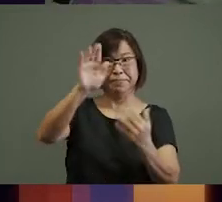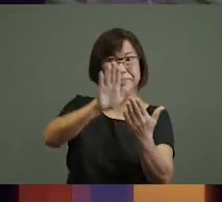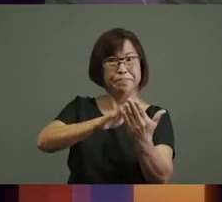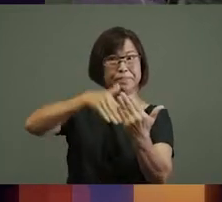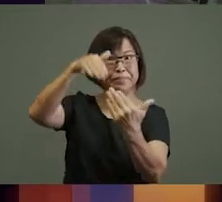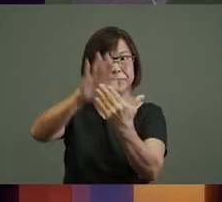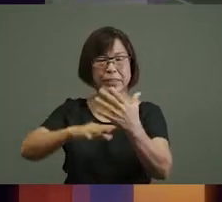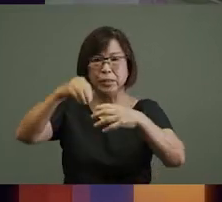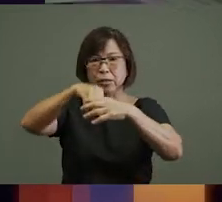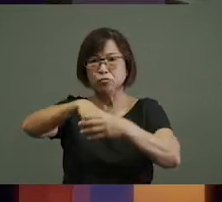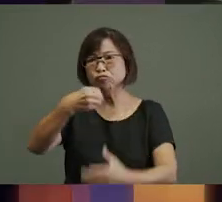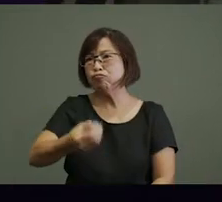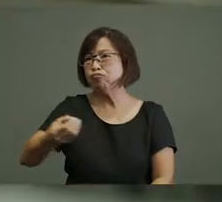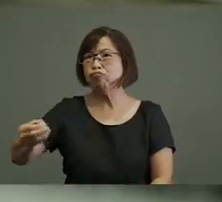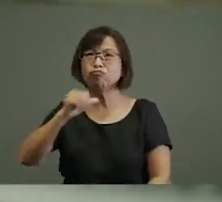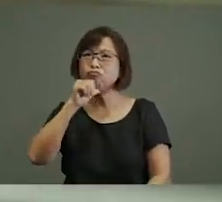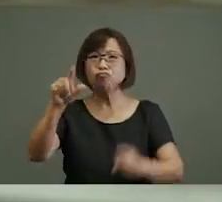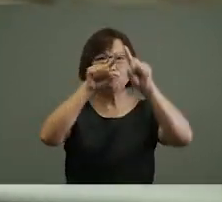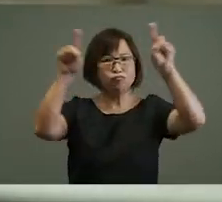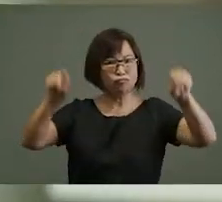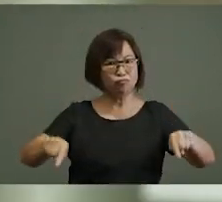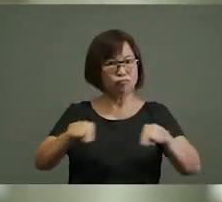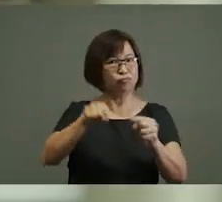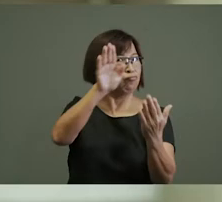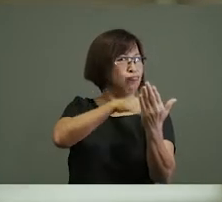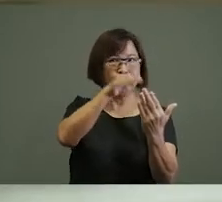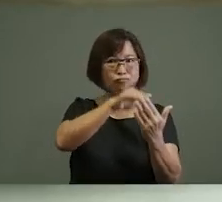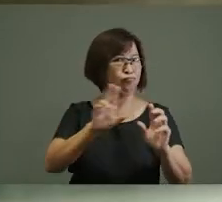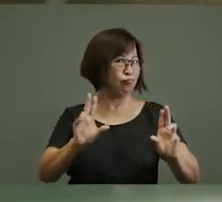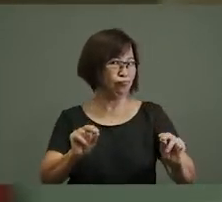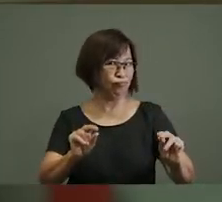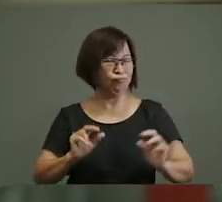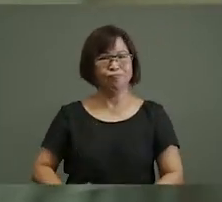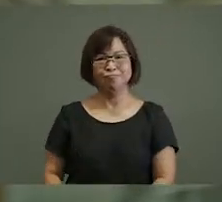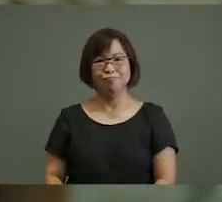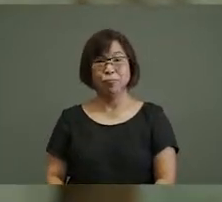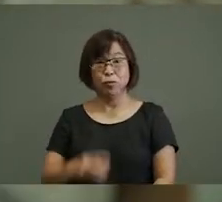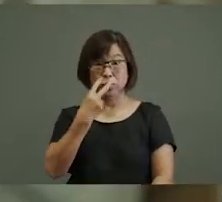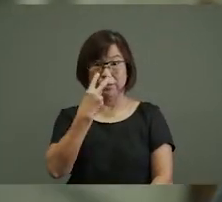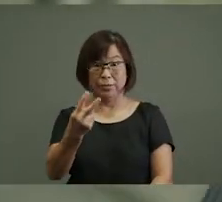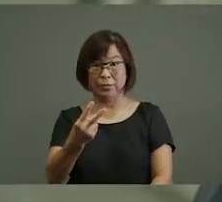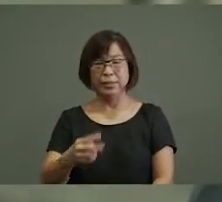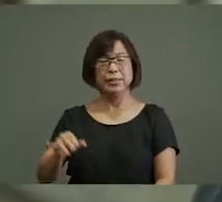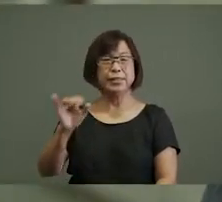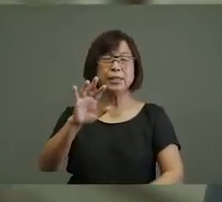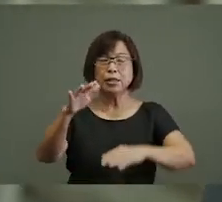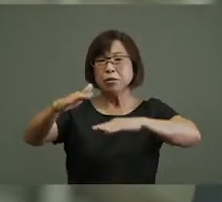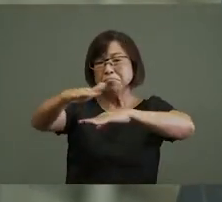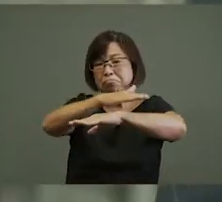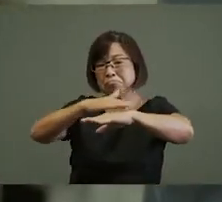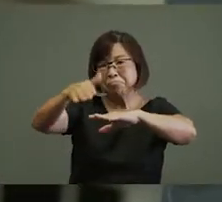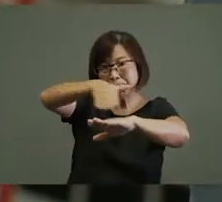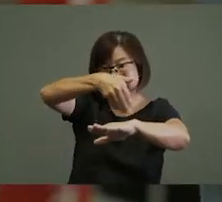more three-dimensional objects. So we can see features of painting in these objects like the painted surface,